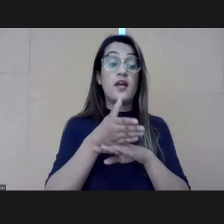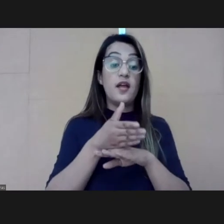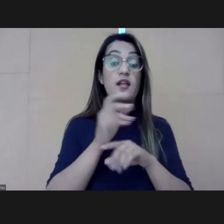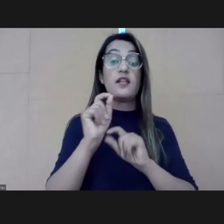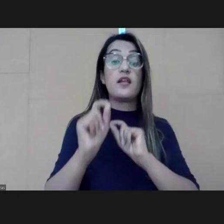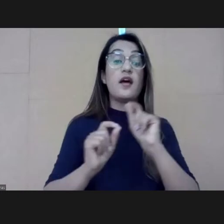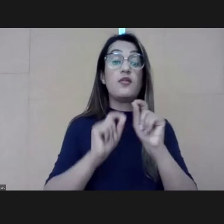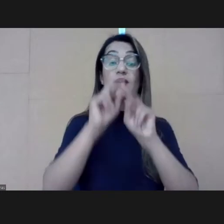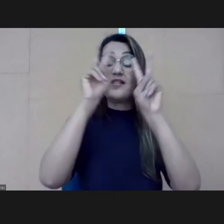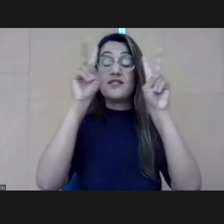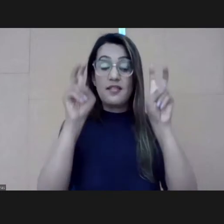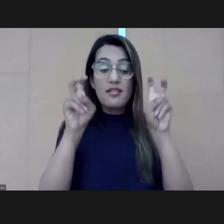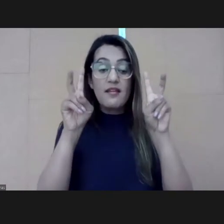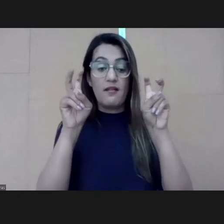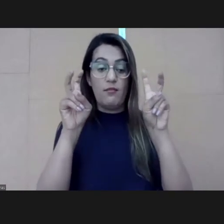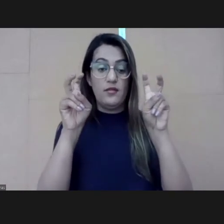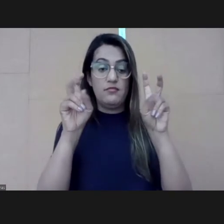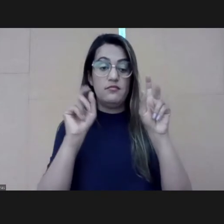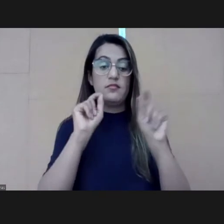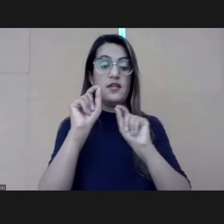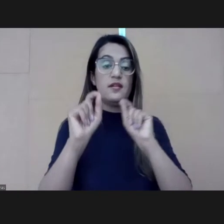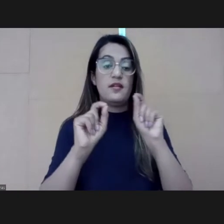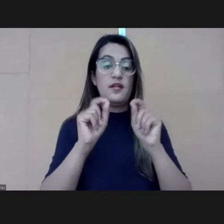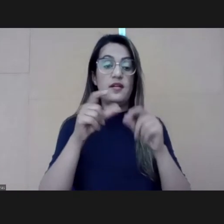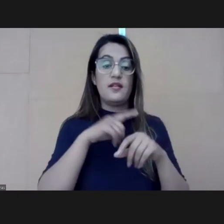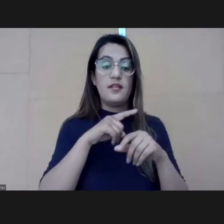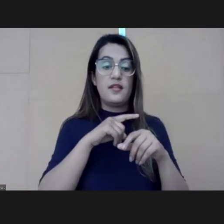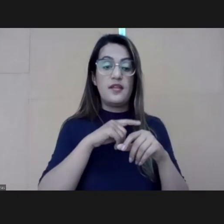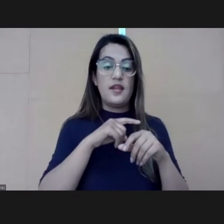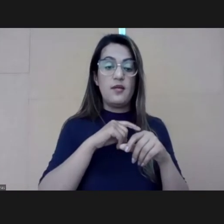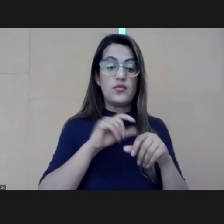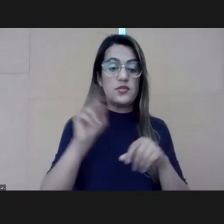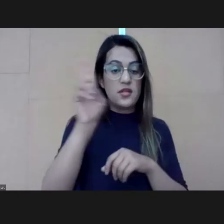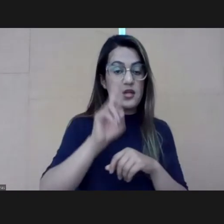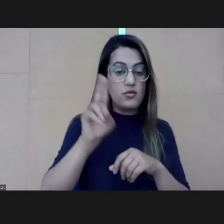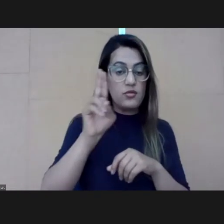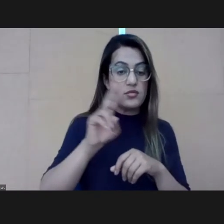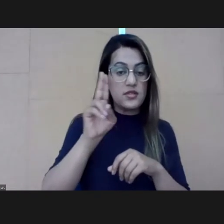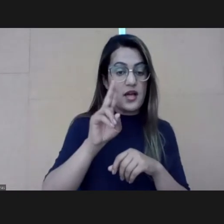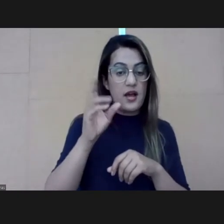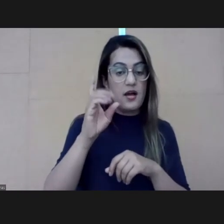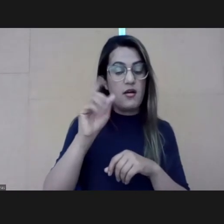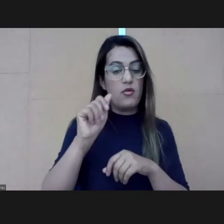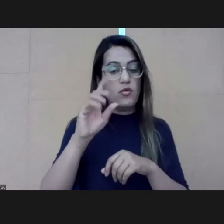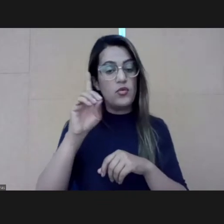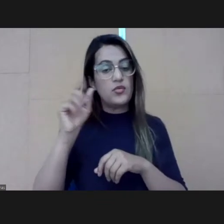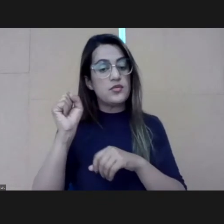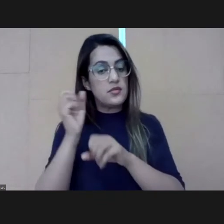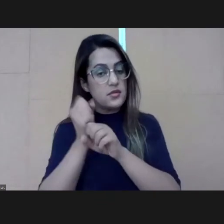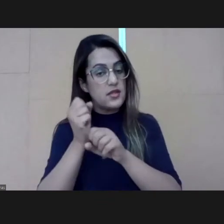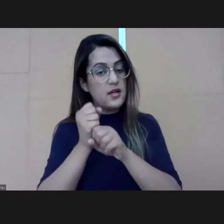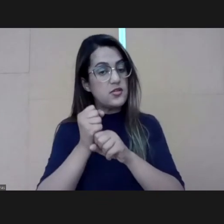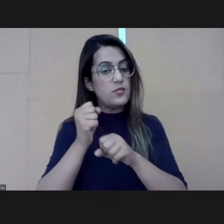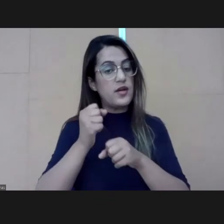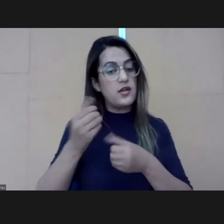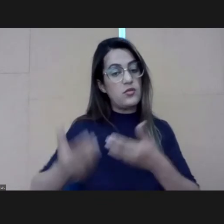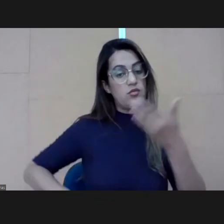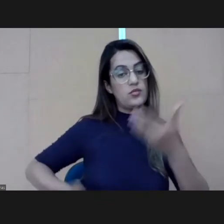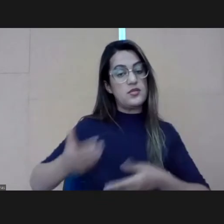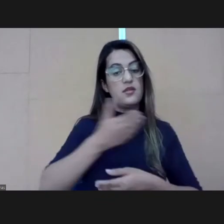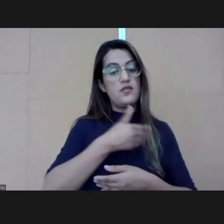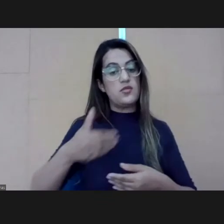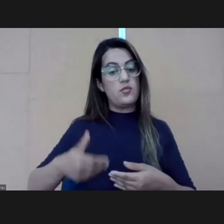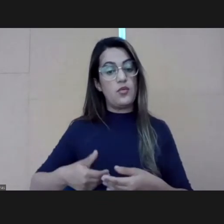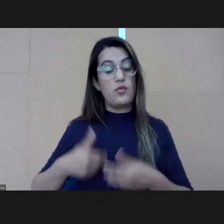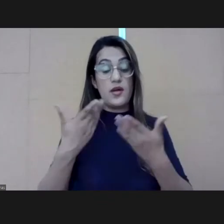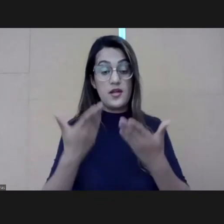generating and using data and using that for public good, as well as other technologies. And finally, I just, I just want to